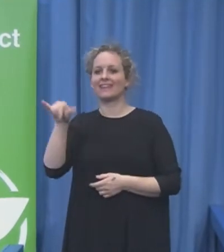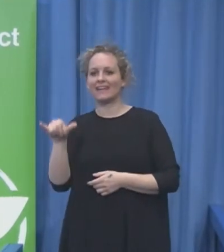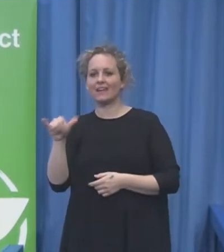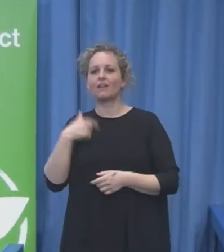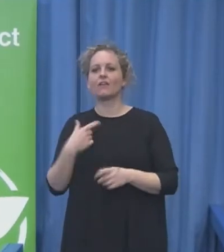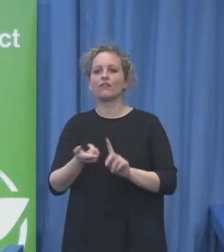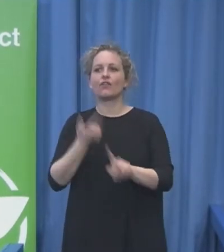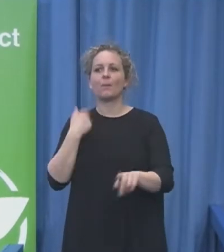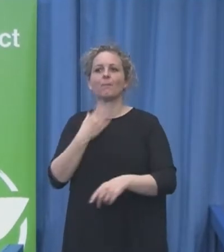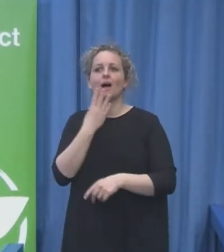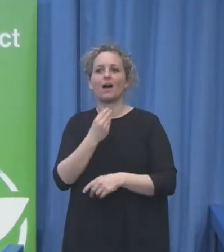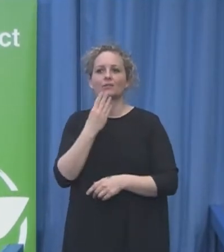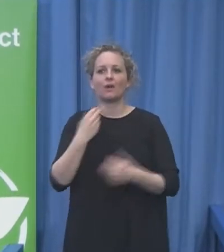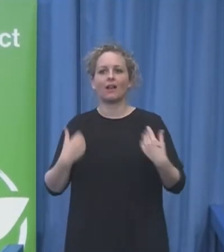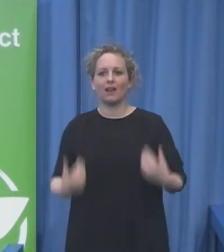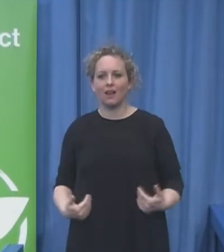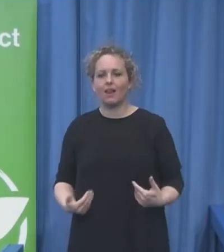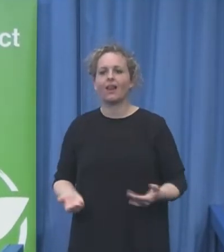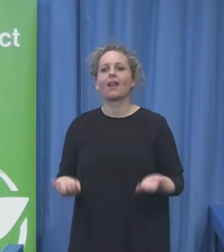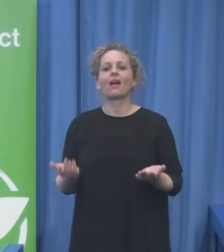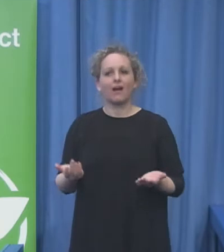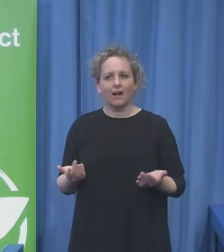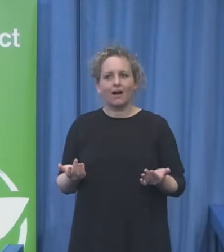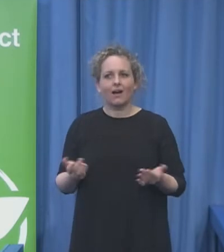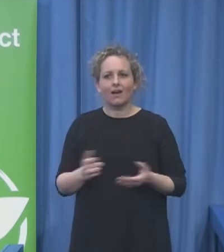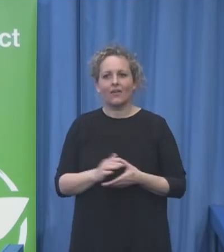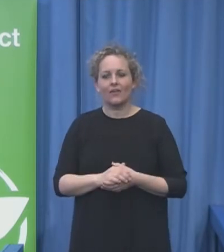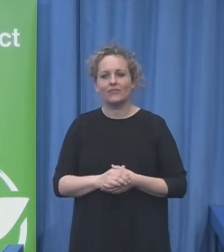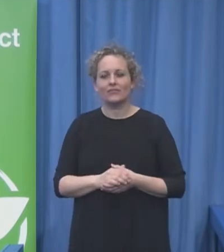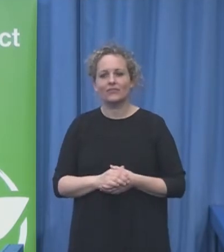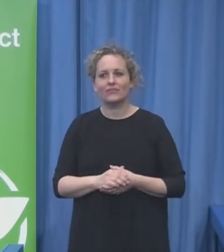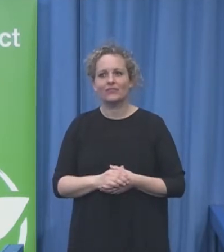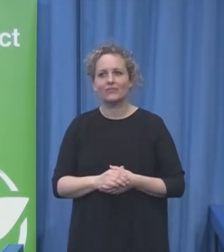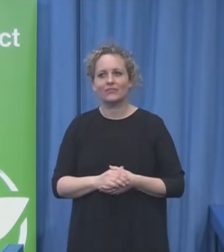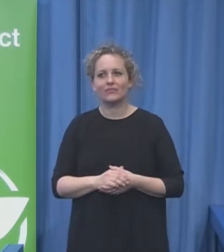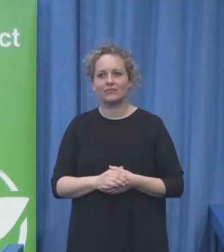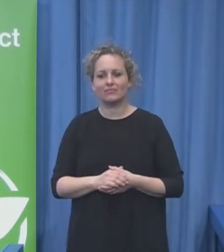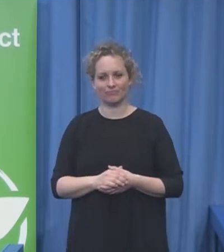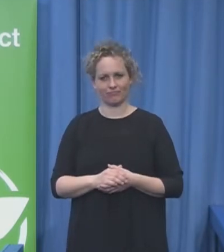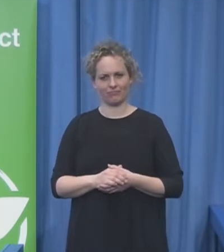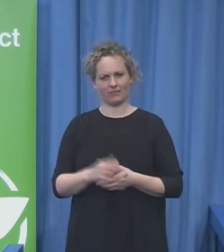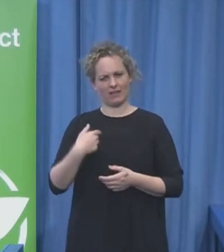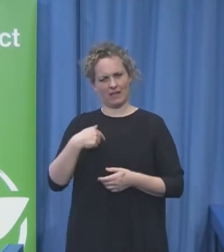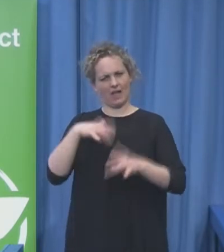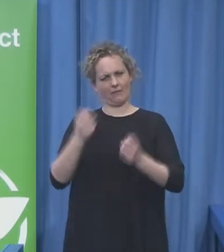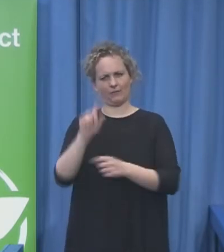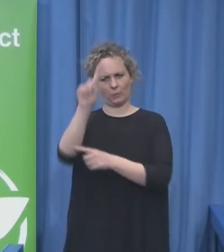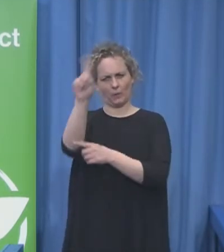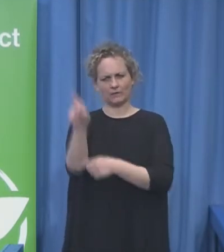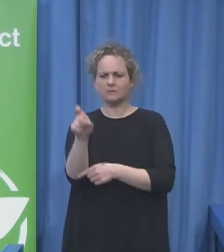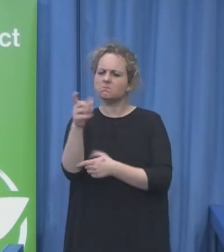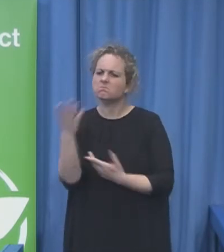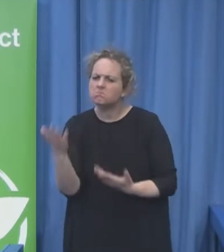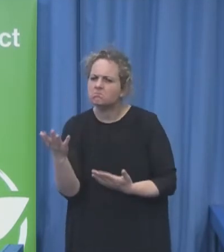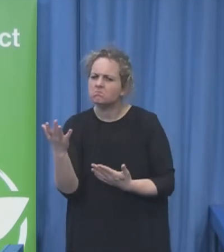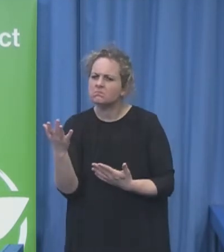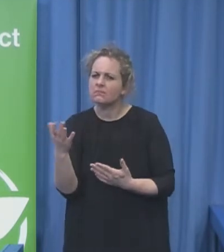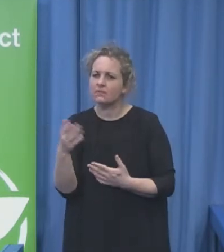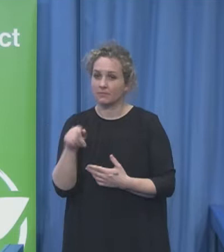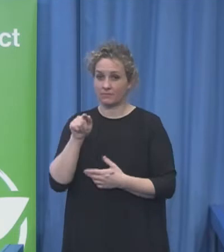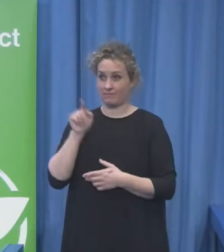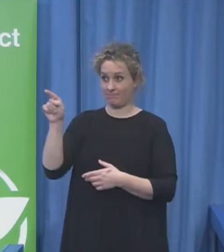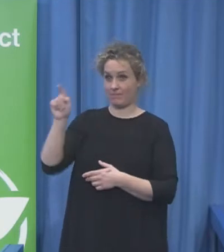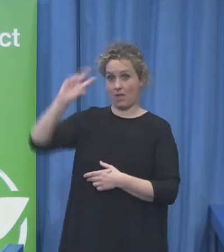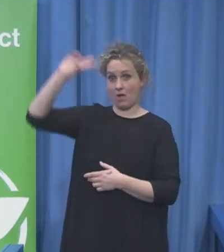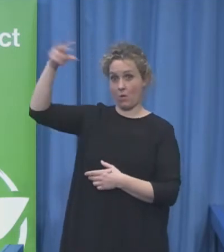government spokesmen? Because what we saw that they want to sell